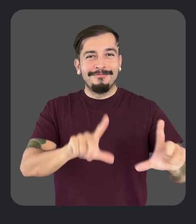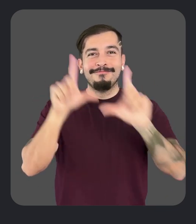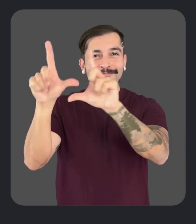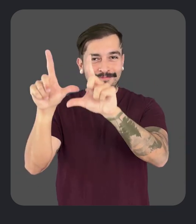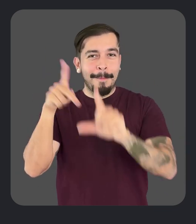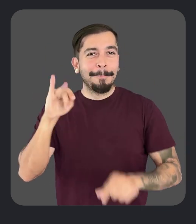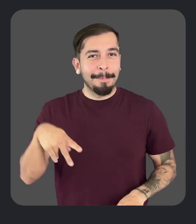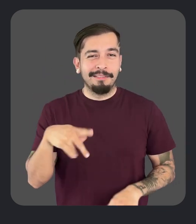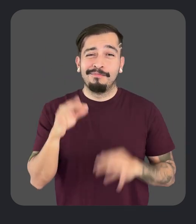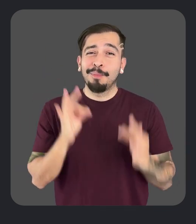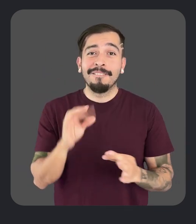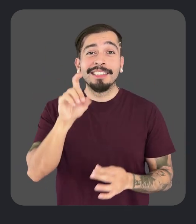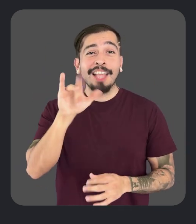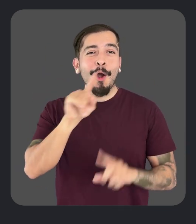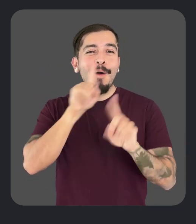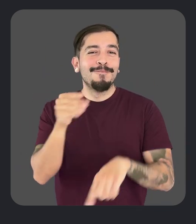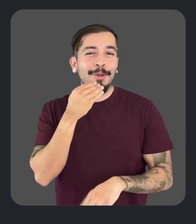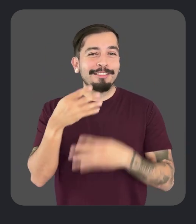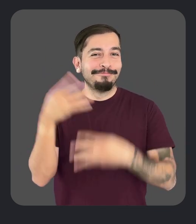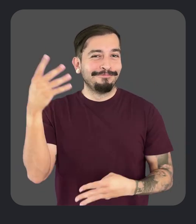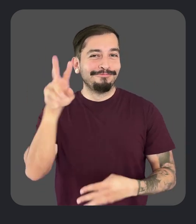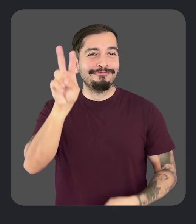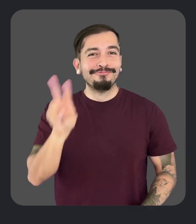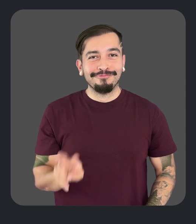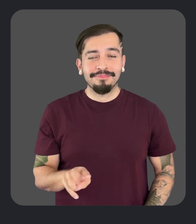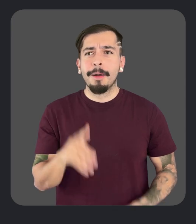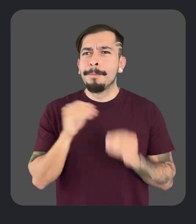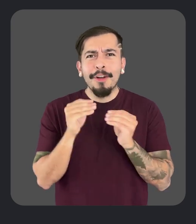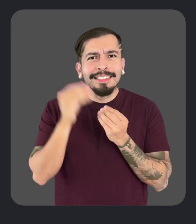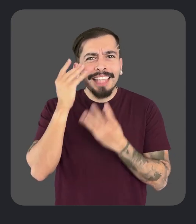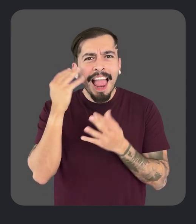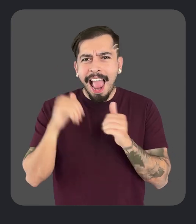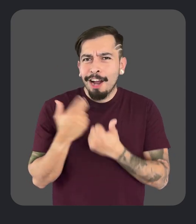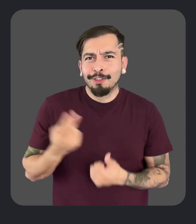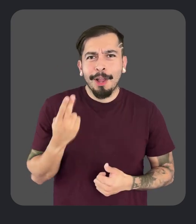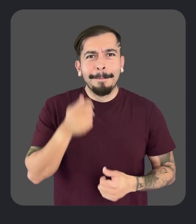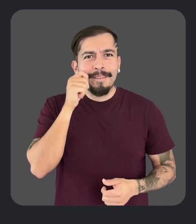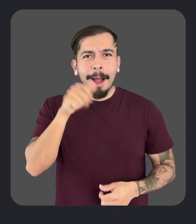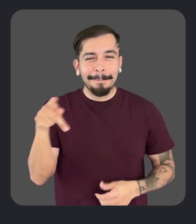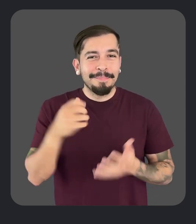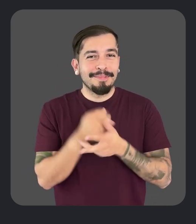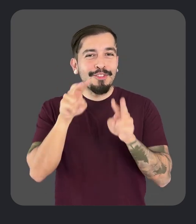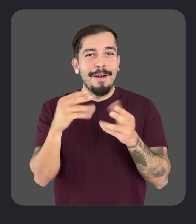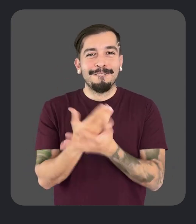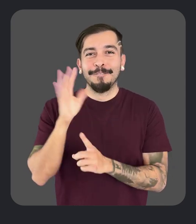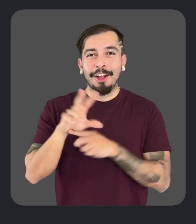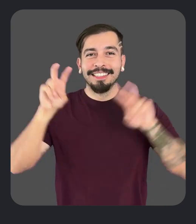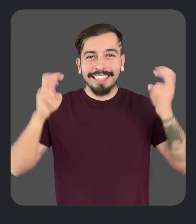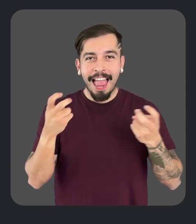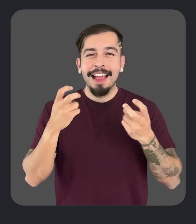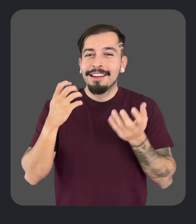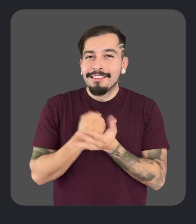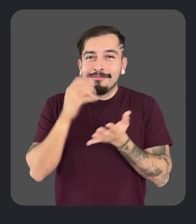place. Perfect for perusing behind-the-counter options at the deli. For more details on how to use the Magnifier app, be sure to check out our